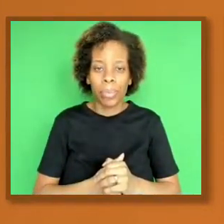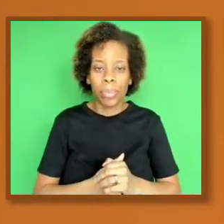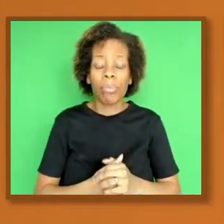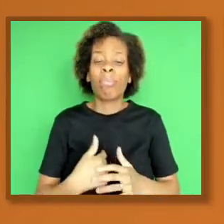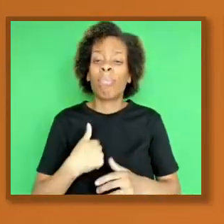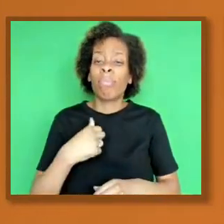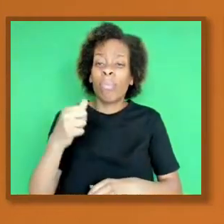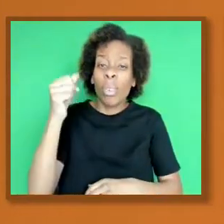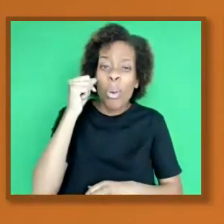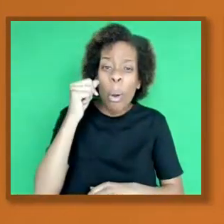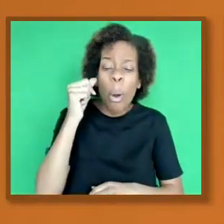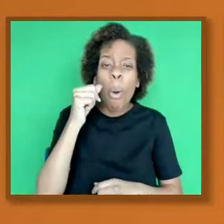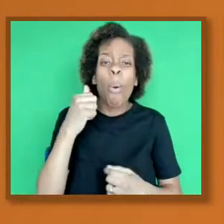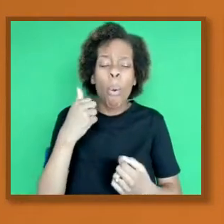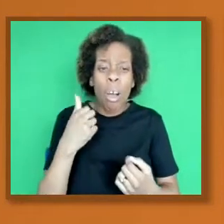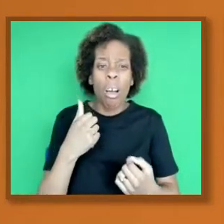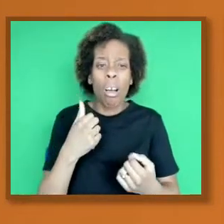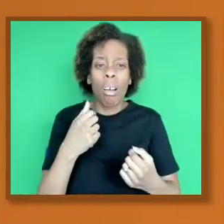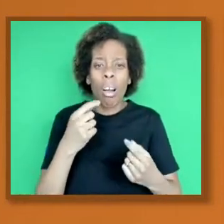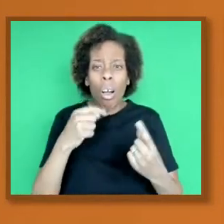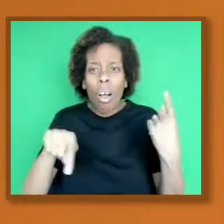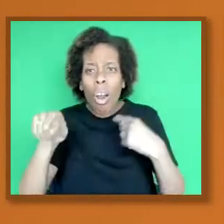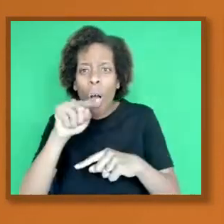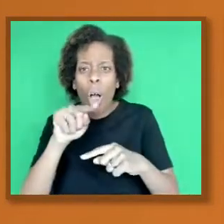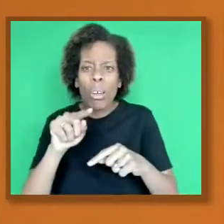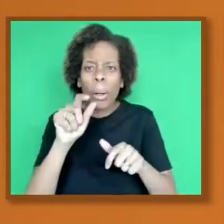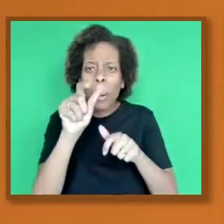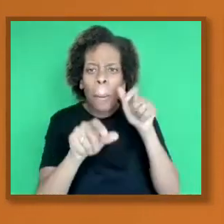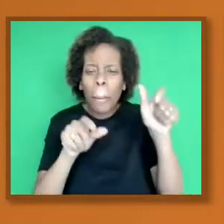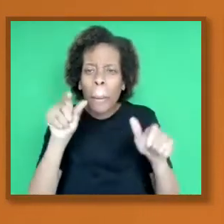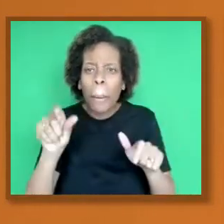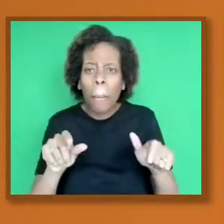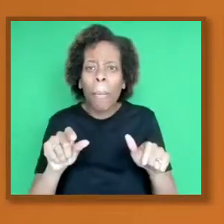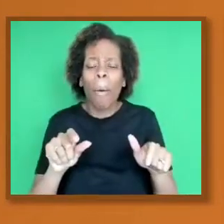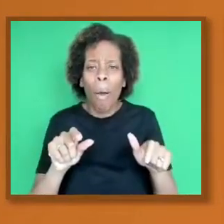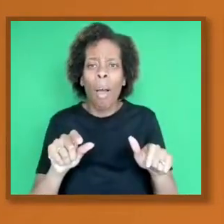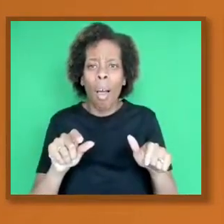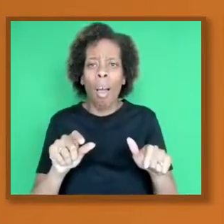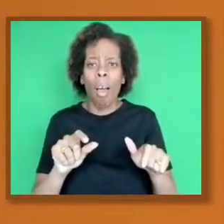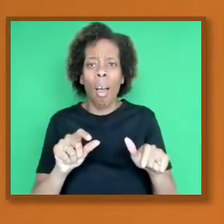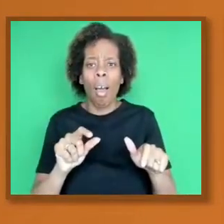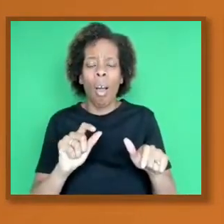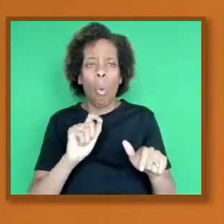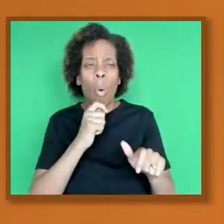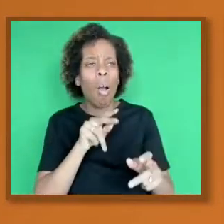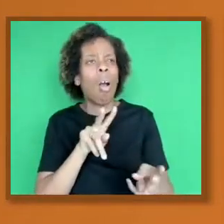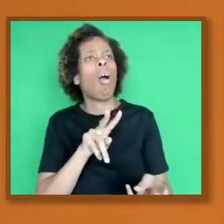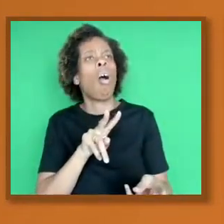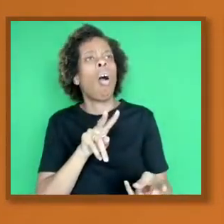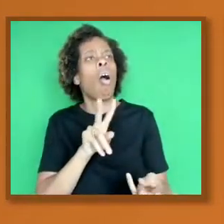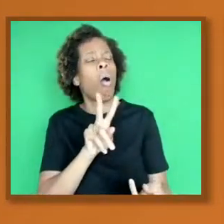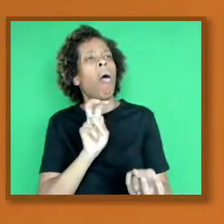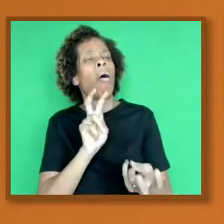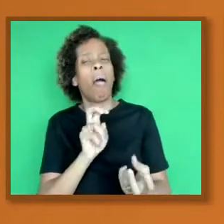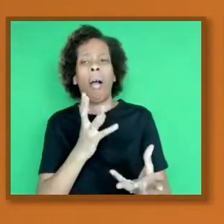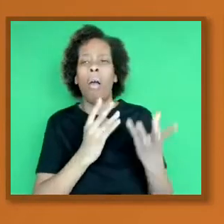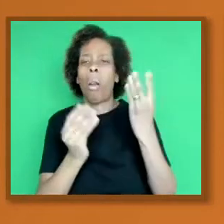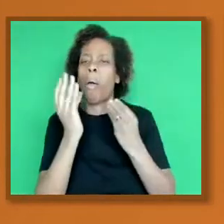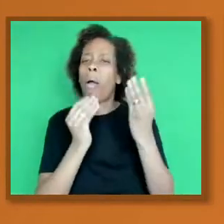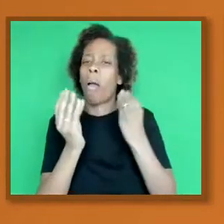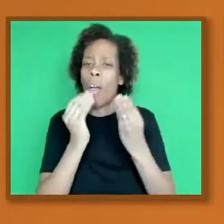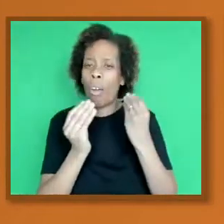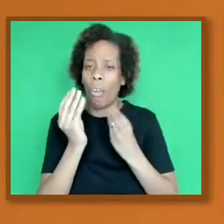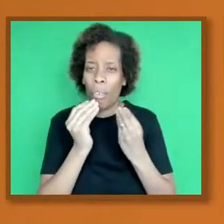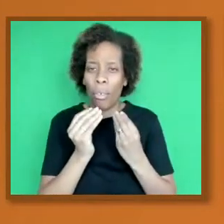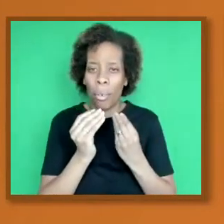will, you know, find it very informative and learn a lot. So thank you very much for that. So let me just